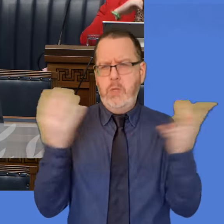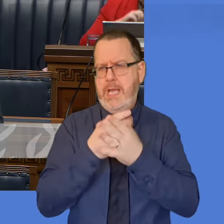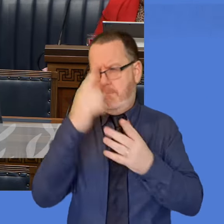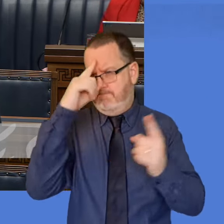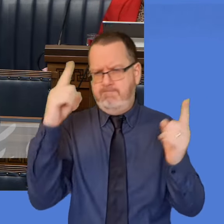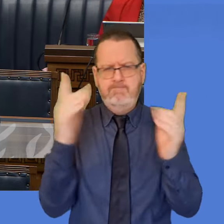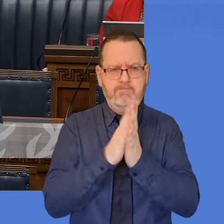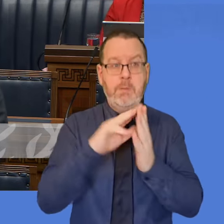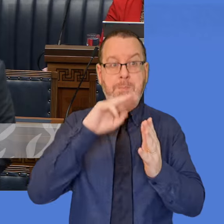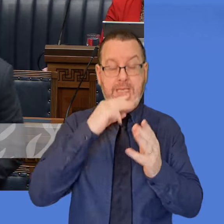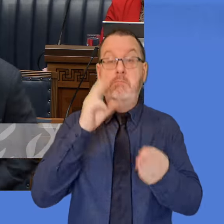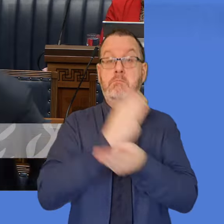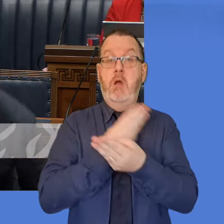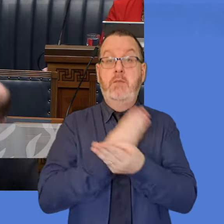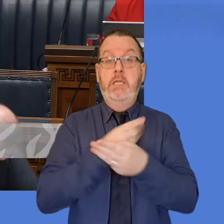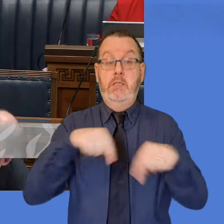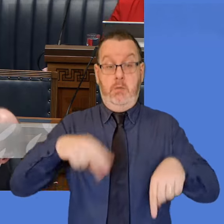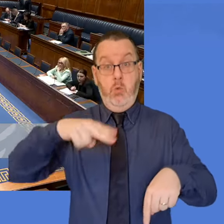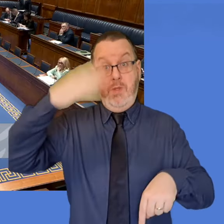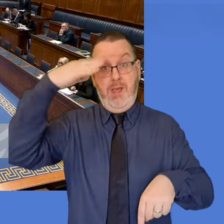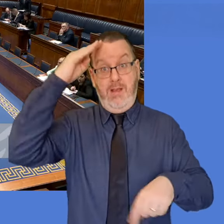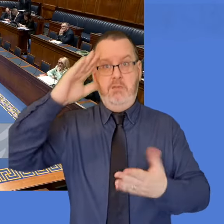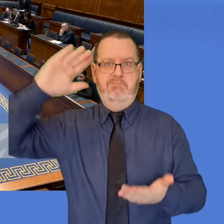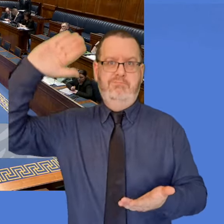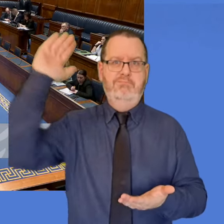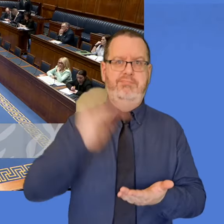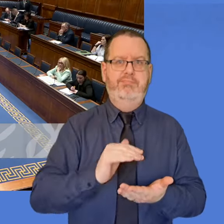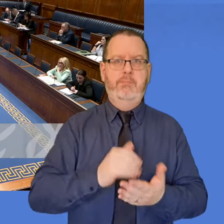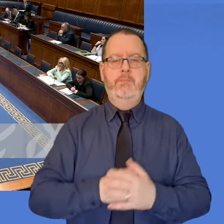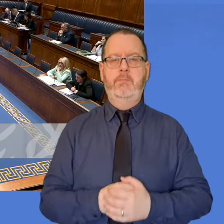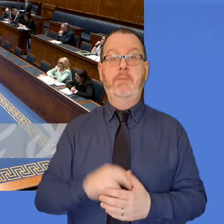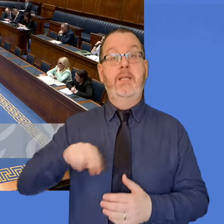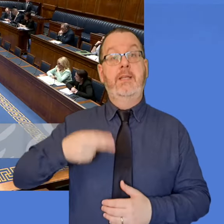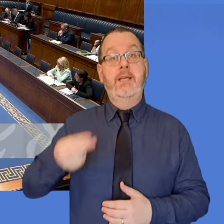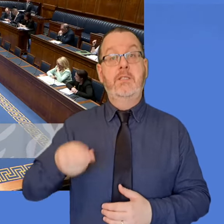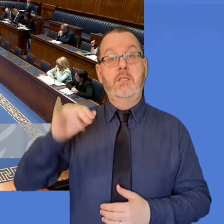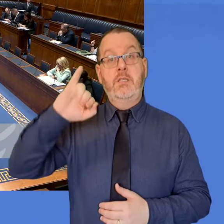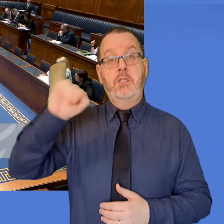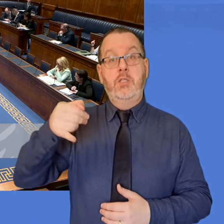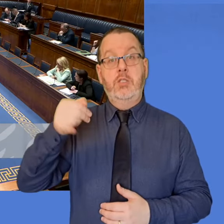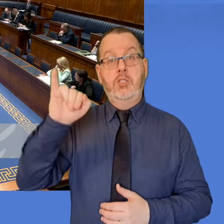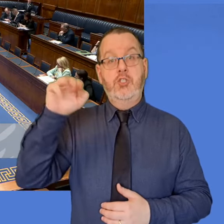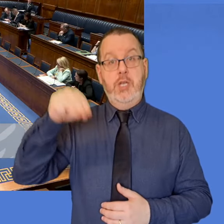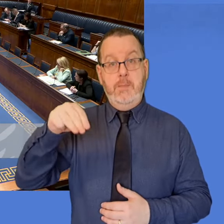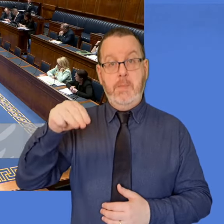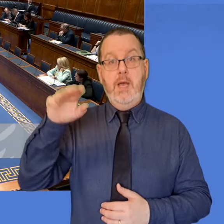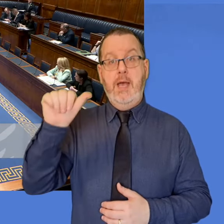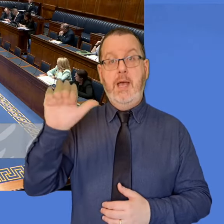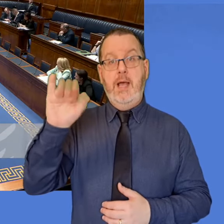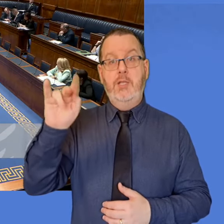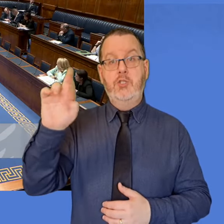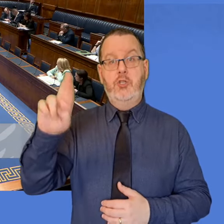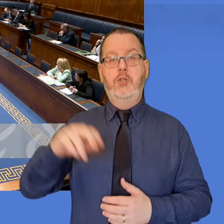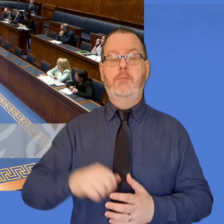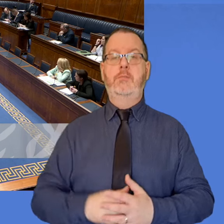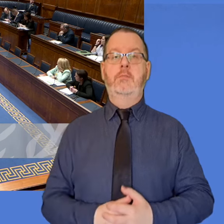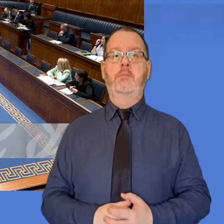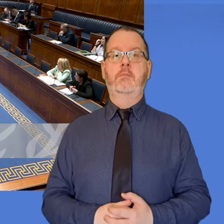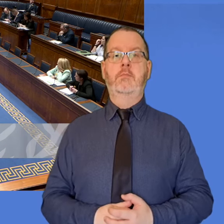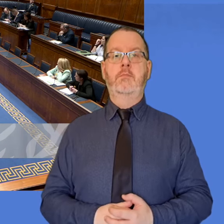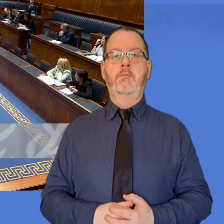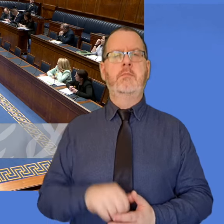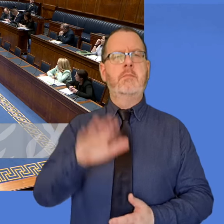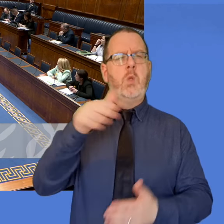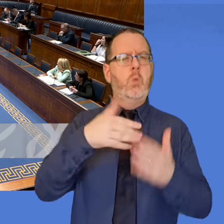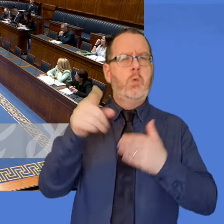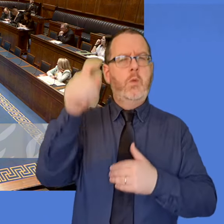in all its forms in Northern Ireland. I will call Jim Alastor. How does the Minister think that those who need